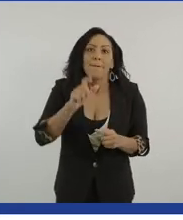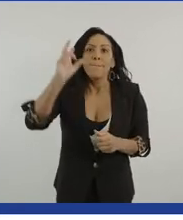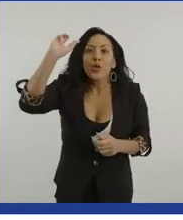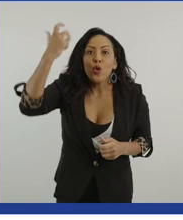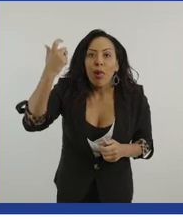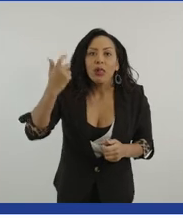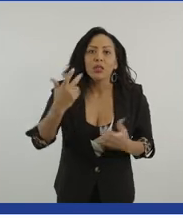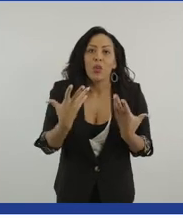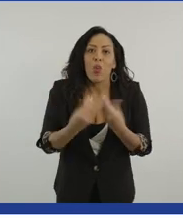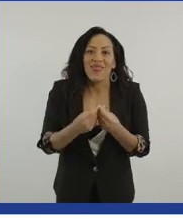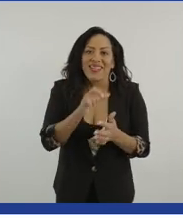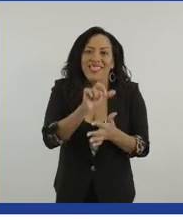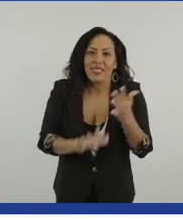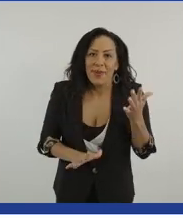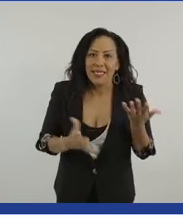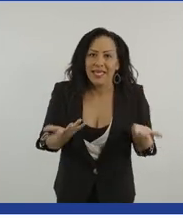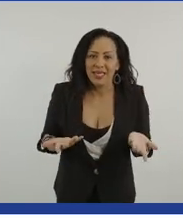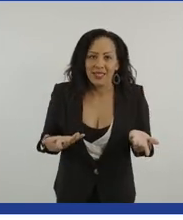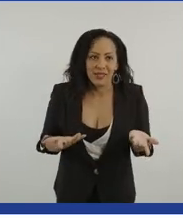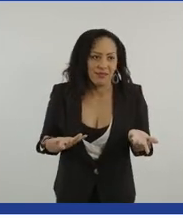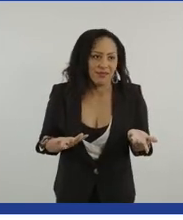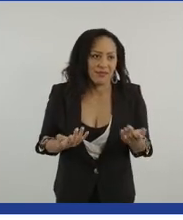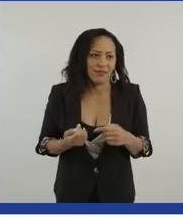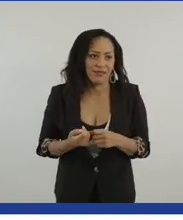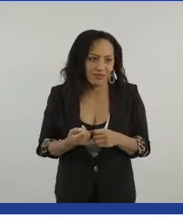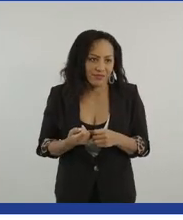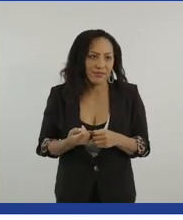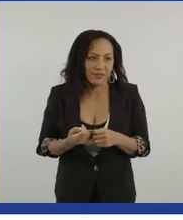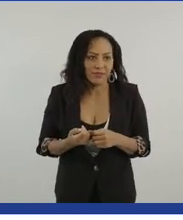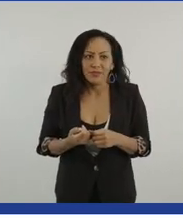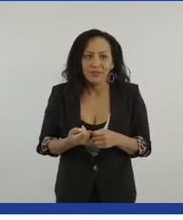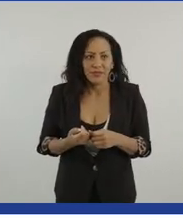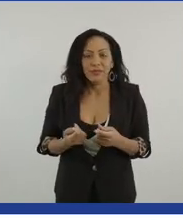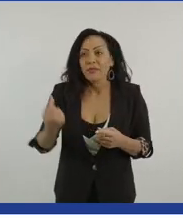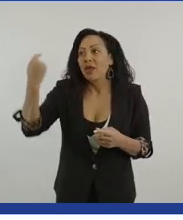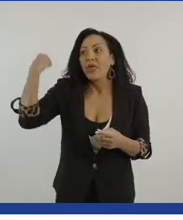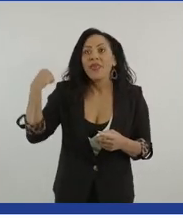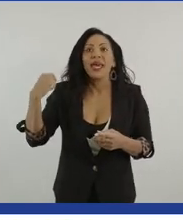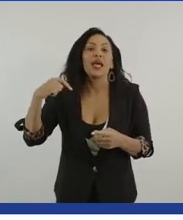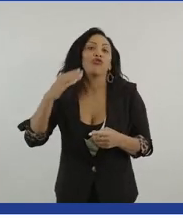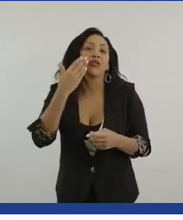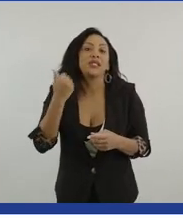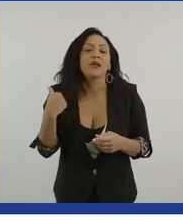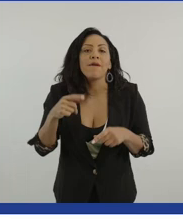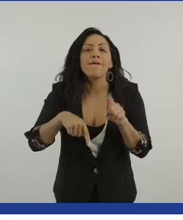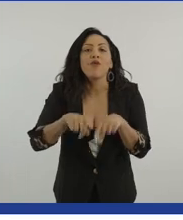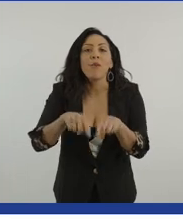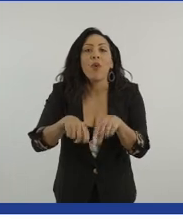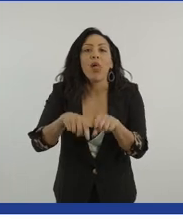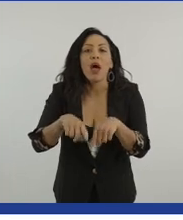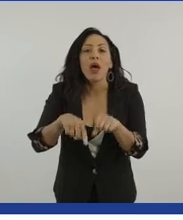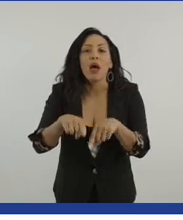I think the, the, the, the, footballer that's just come out at 17, fantastic. But he's one of